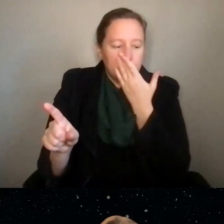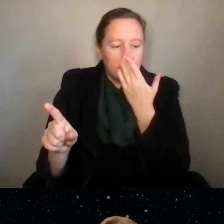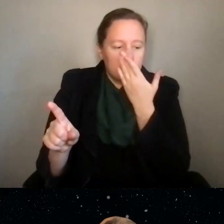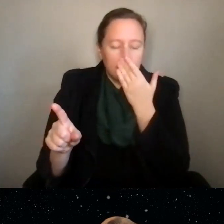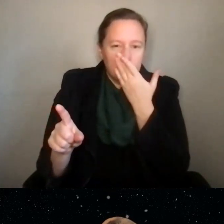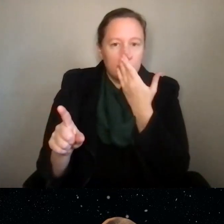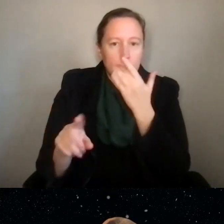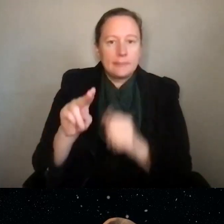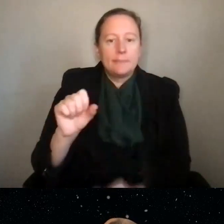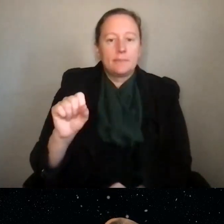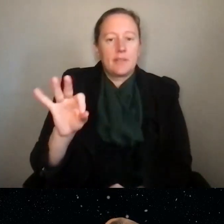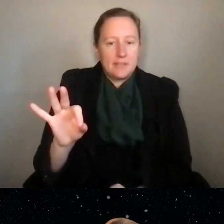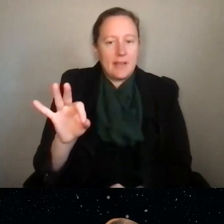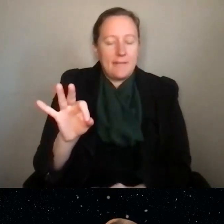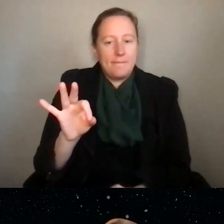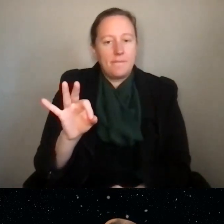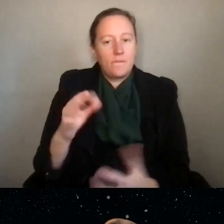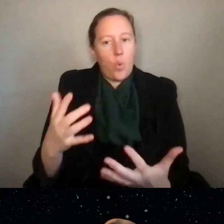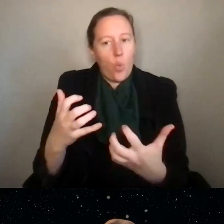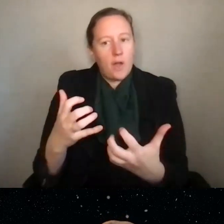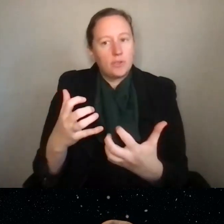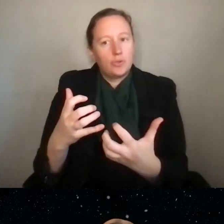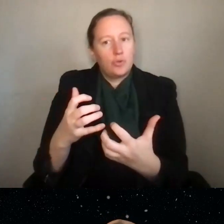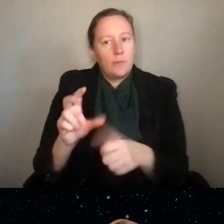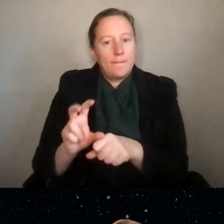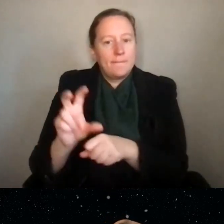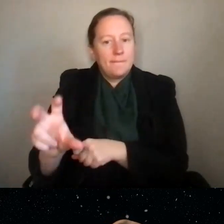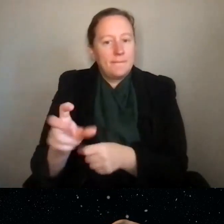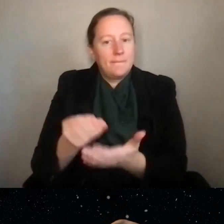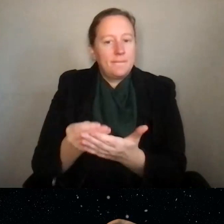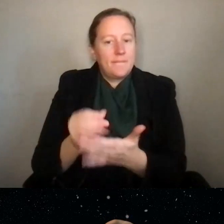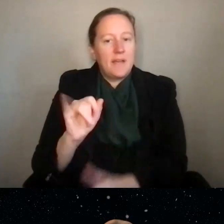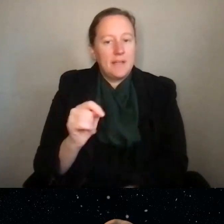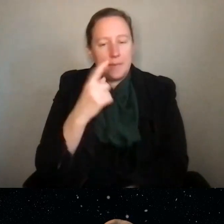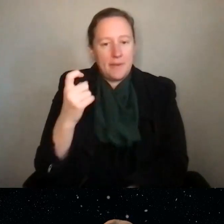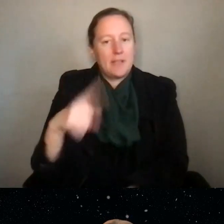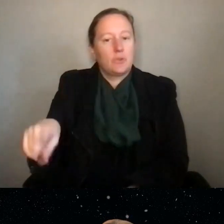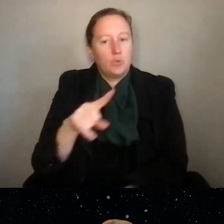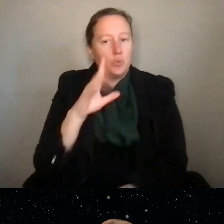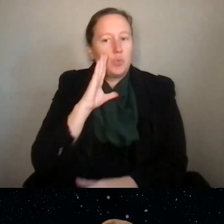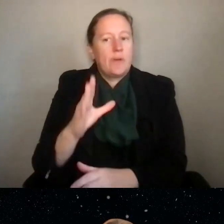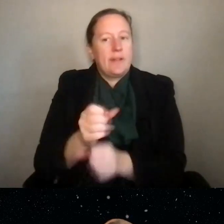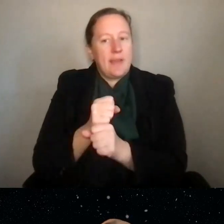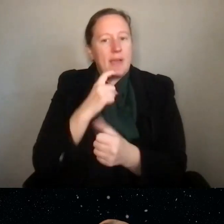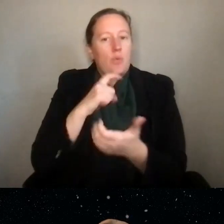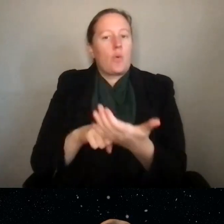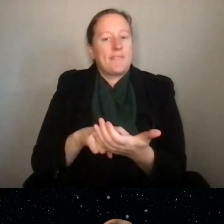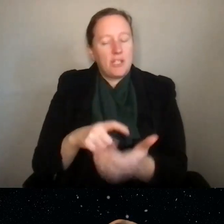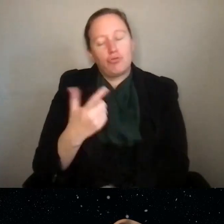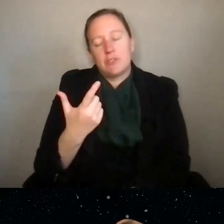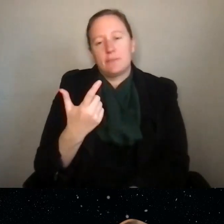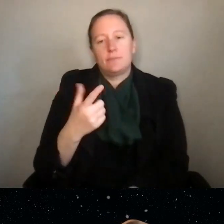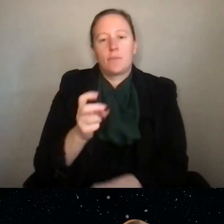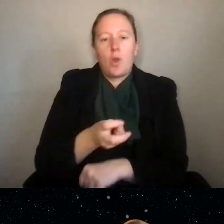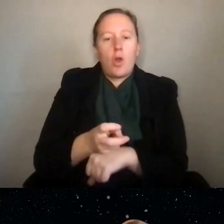funding behind it, you'll be the first to hear about it because you get these notifications. And so it's really hard for us to